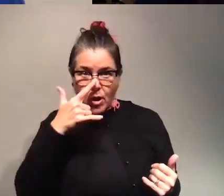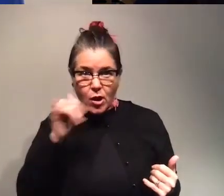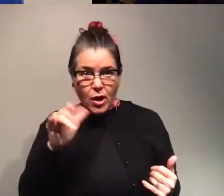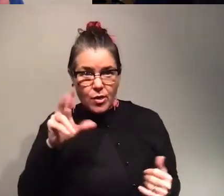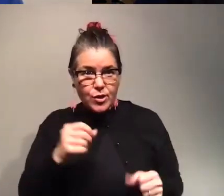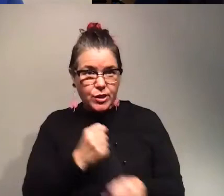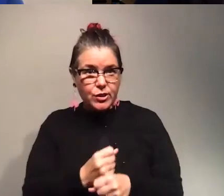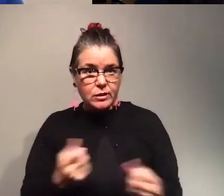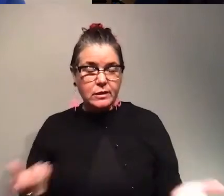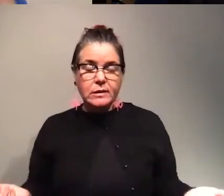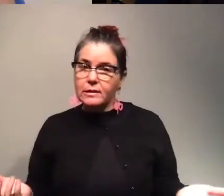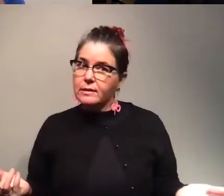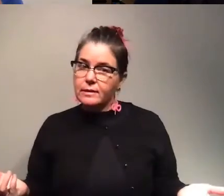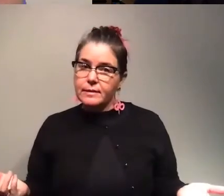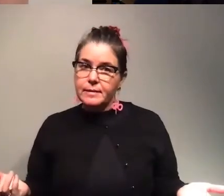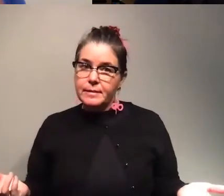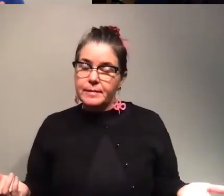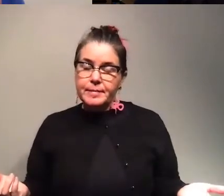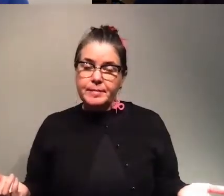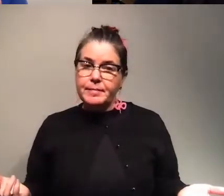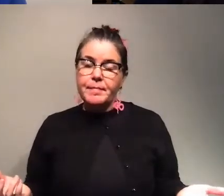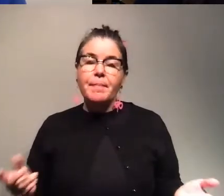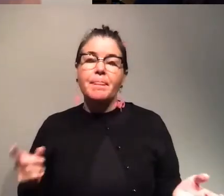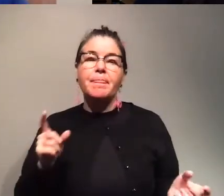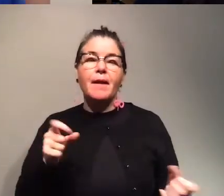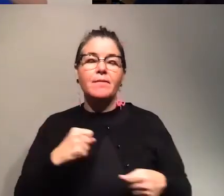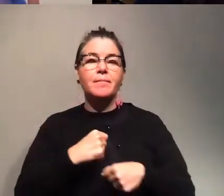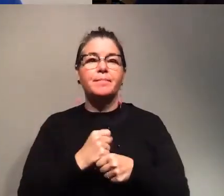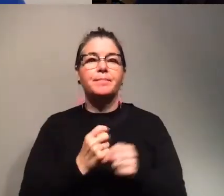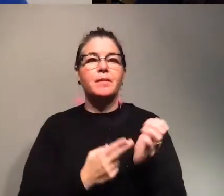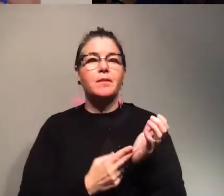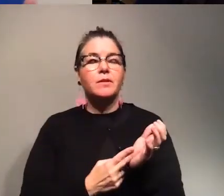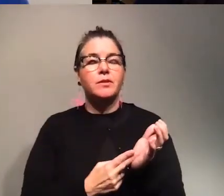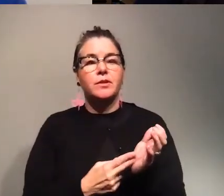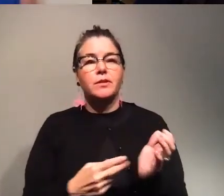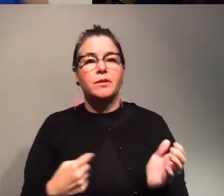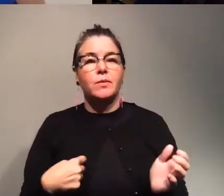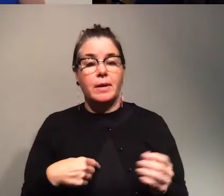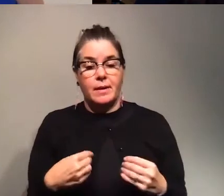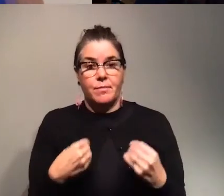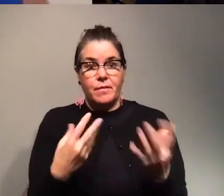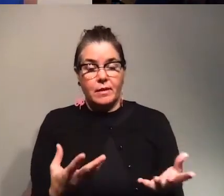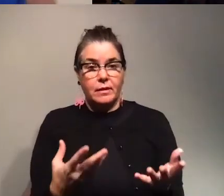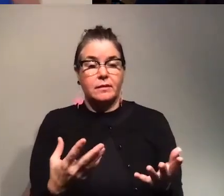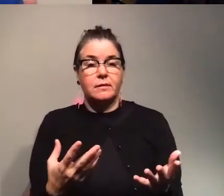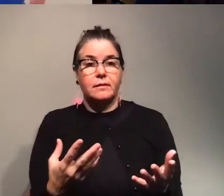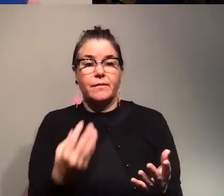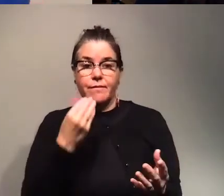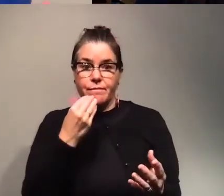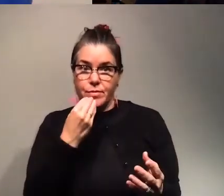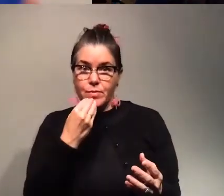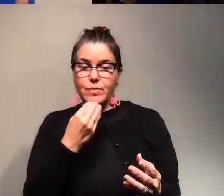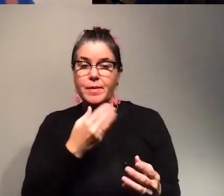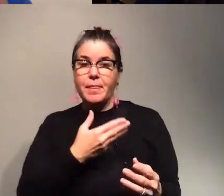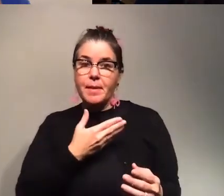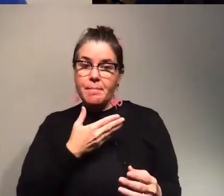years so to really make sure that we can provide food and the best of